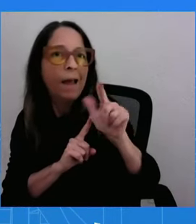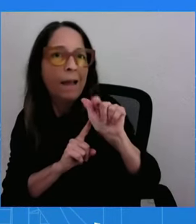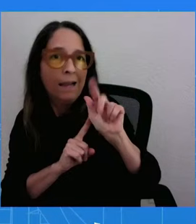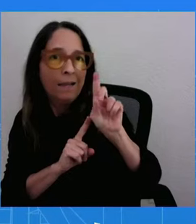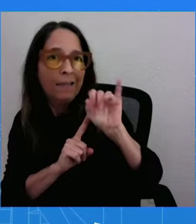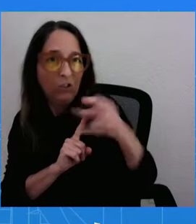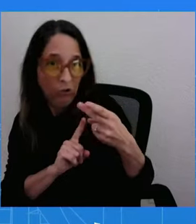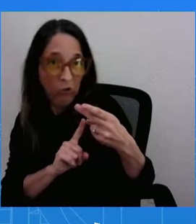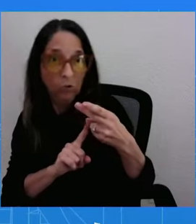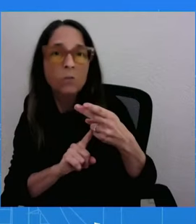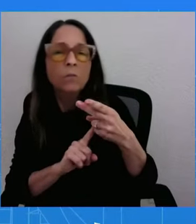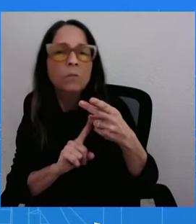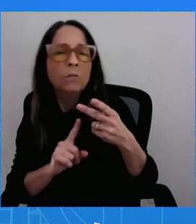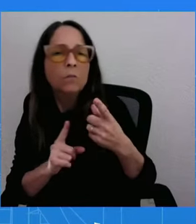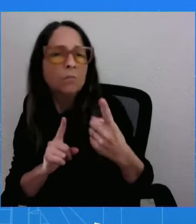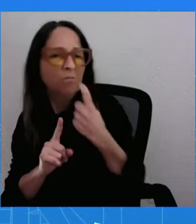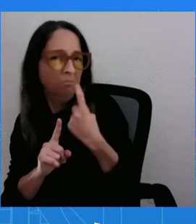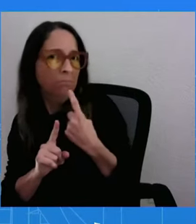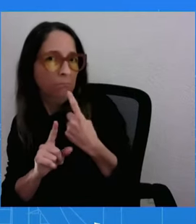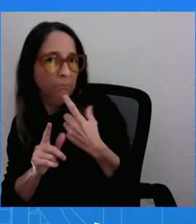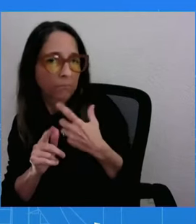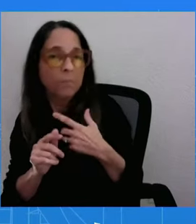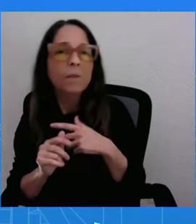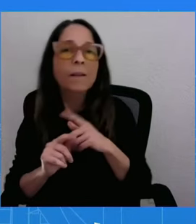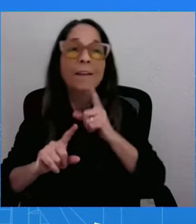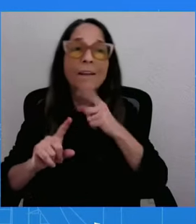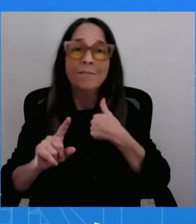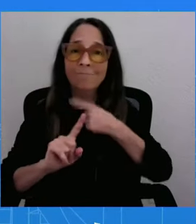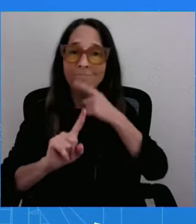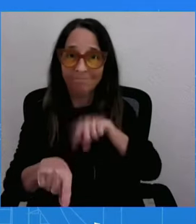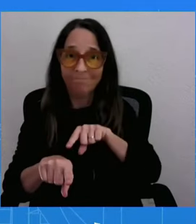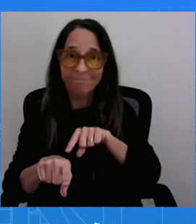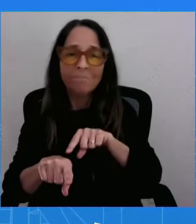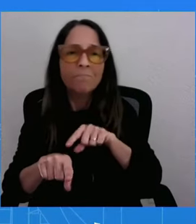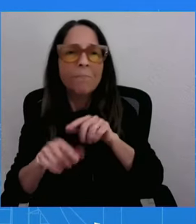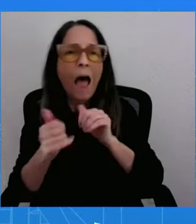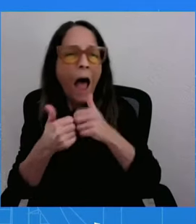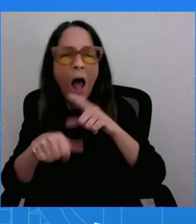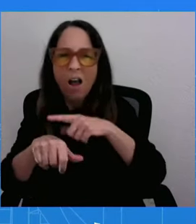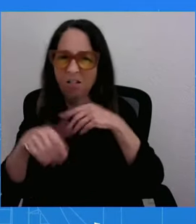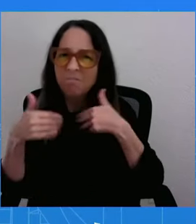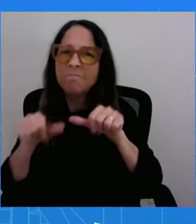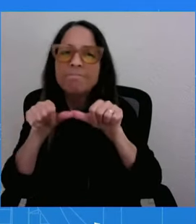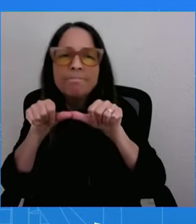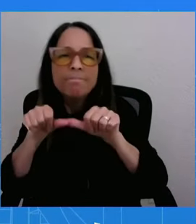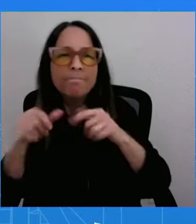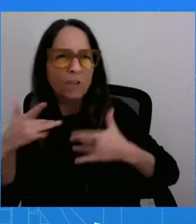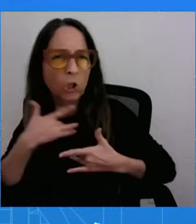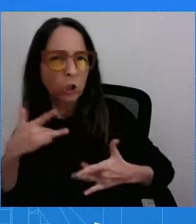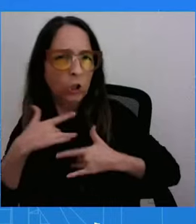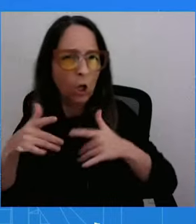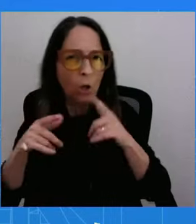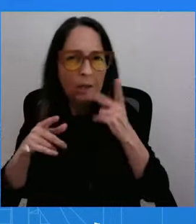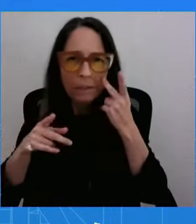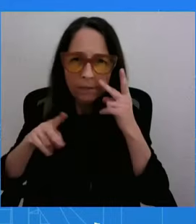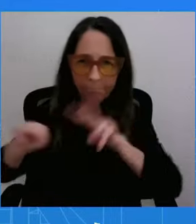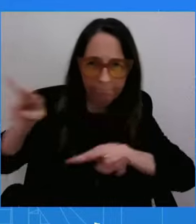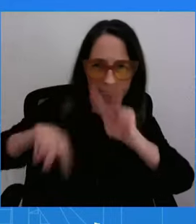about safety and security of the people in Bangladesh and the future of their democratic institutions. Thanks, Green. Thanks, John.